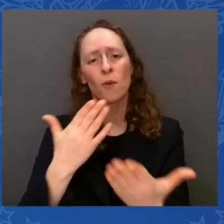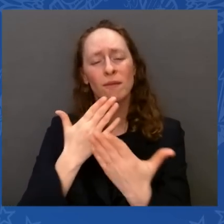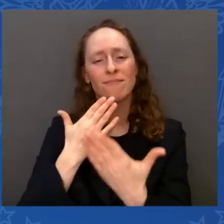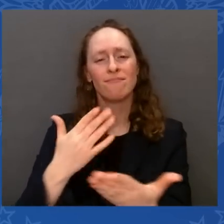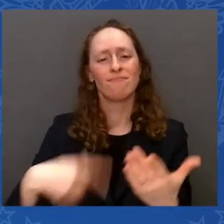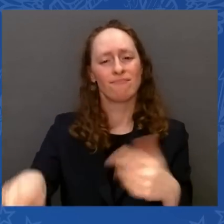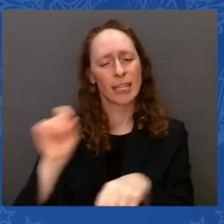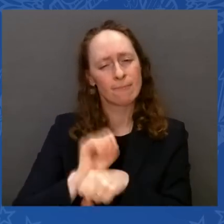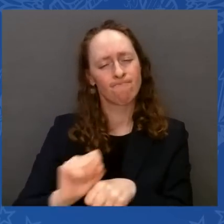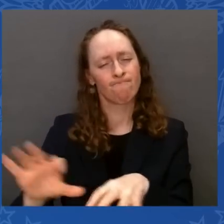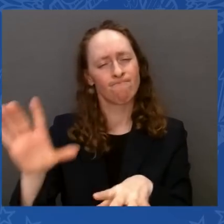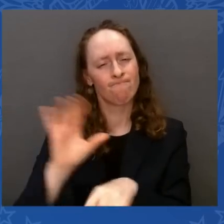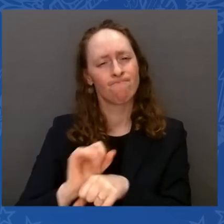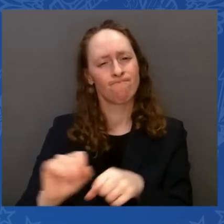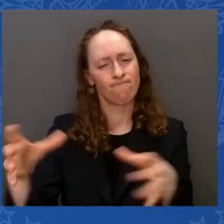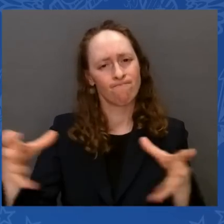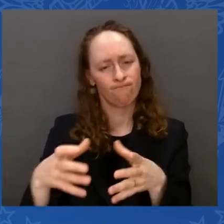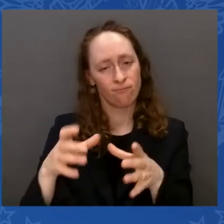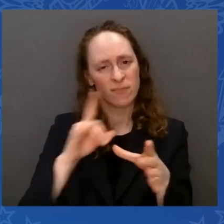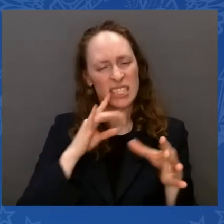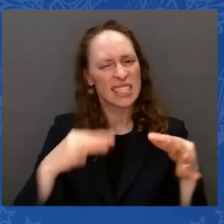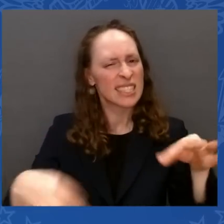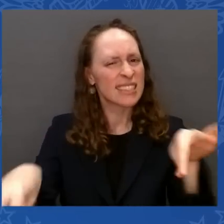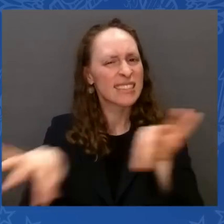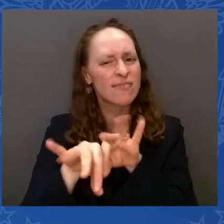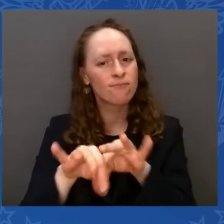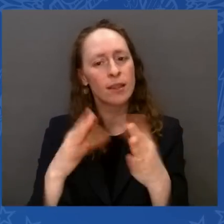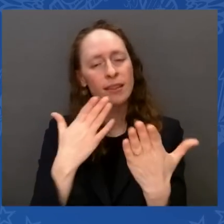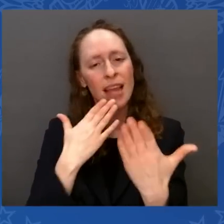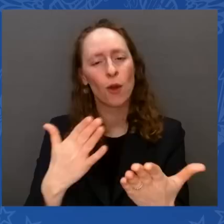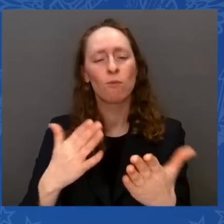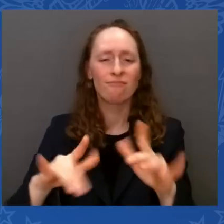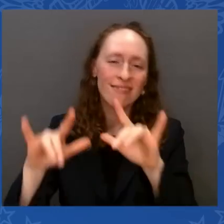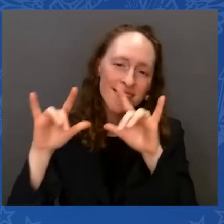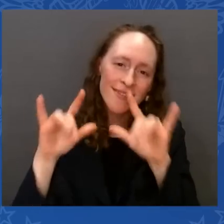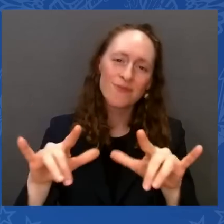gentlemen, love you all. Thank you very much. I'll turn it back over to today.